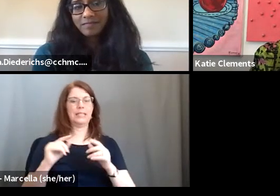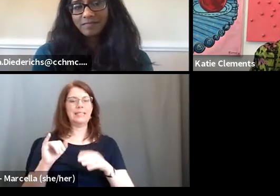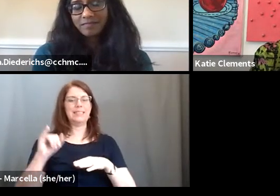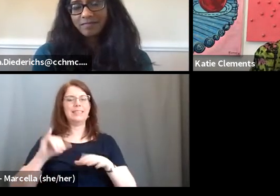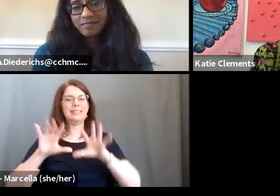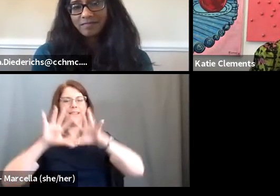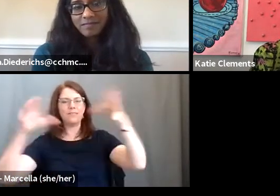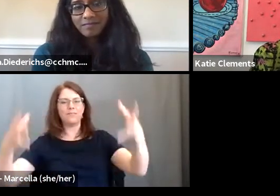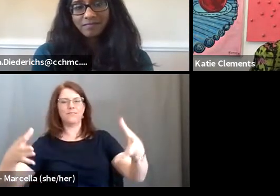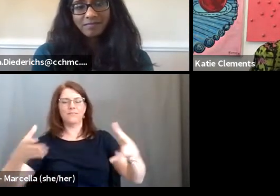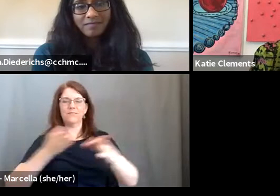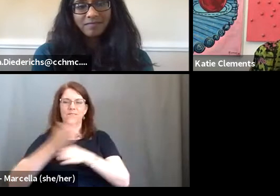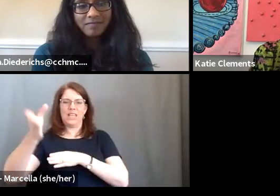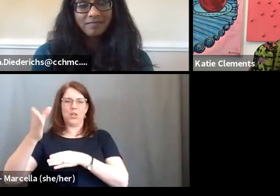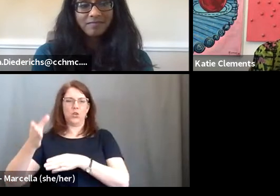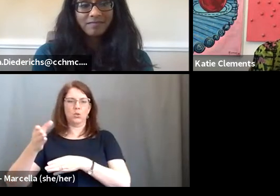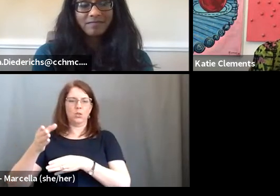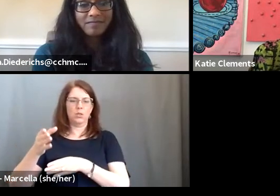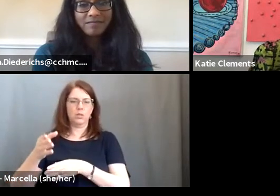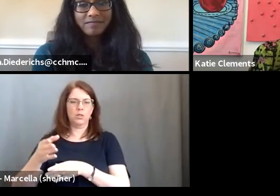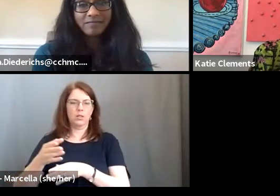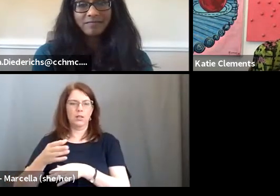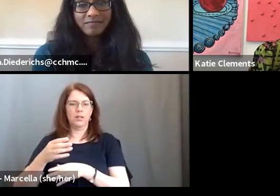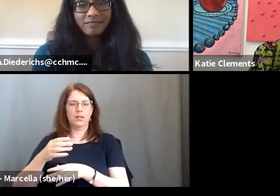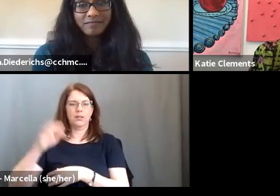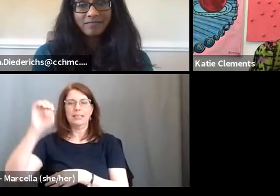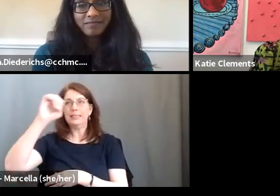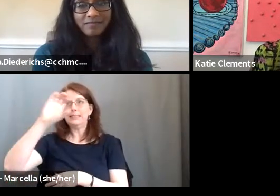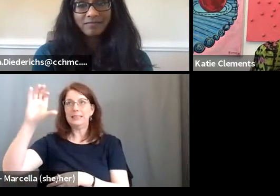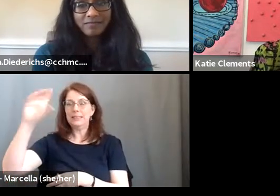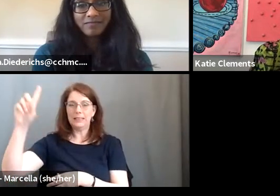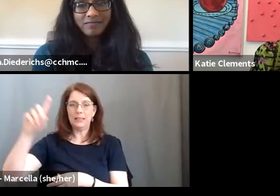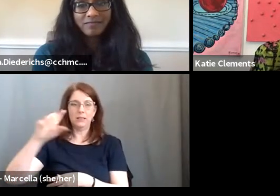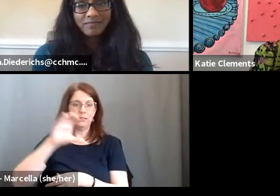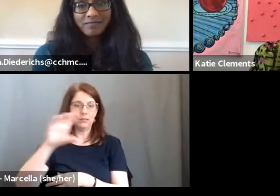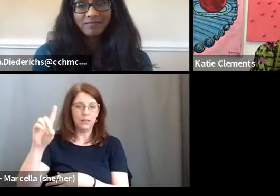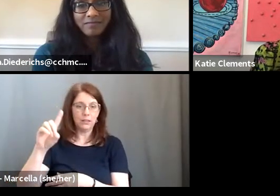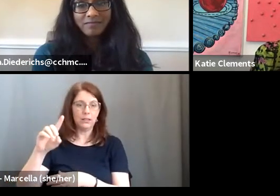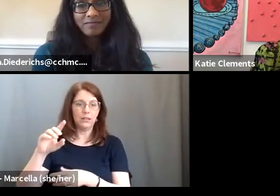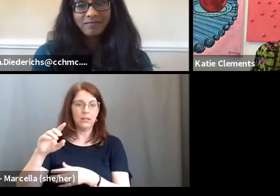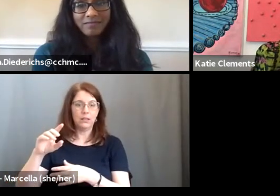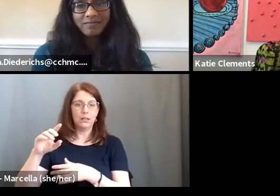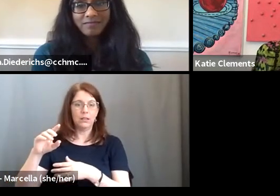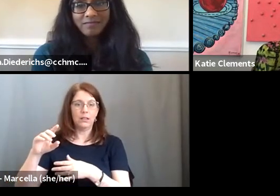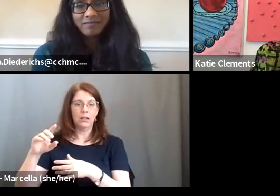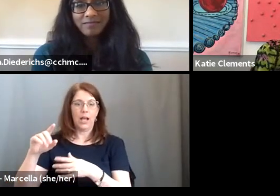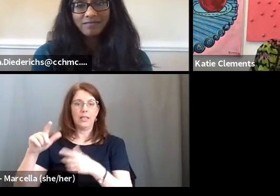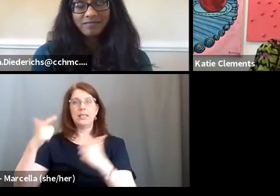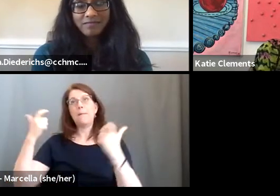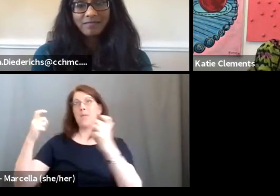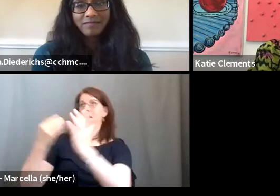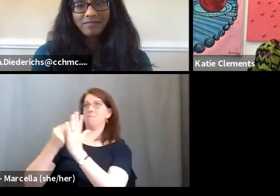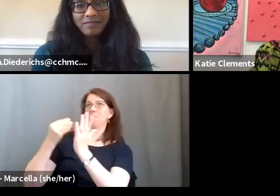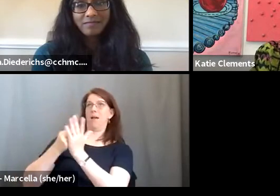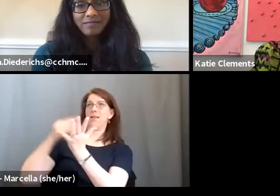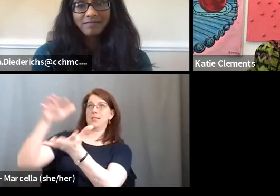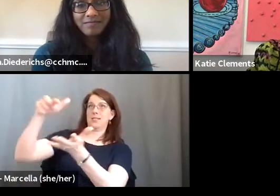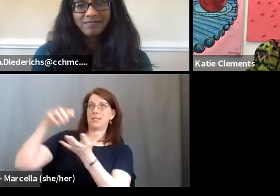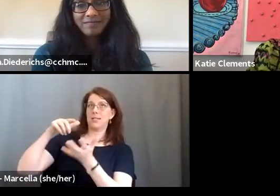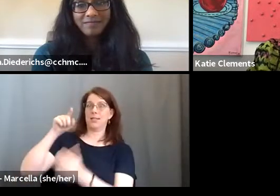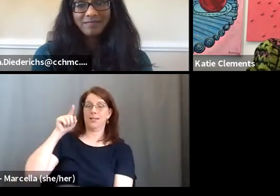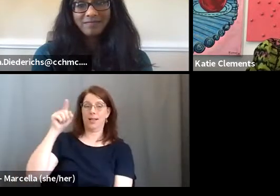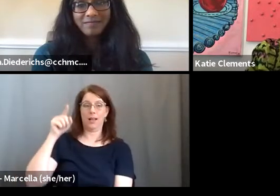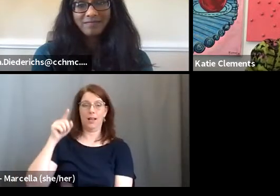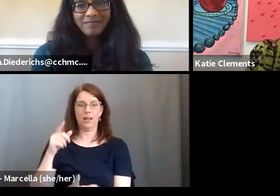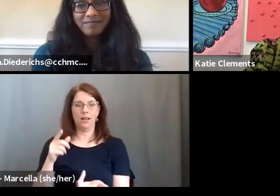like, you know, EC, the executive creative director, creative director is like the big money bucket. Right. So if you